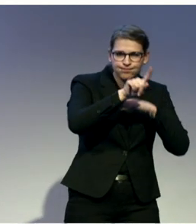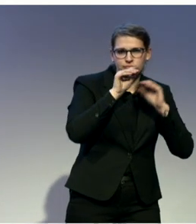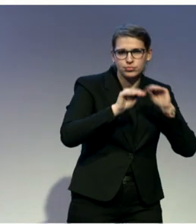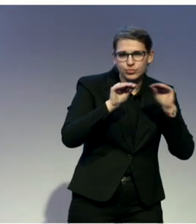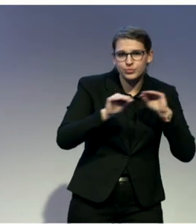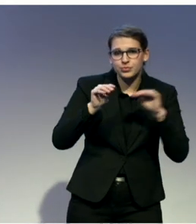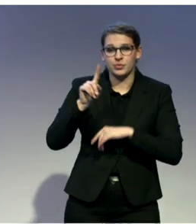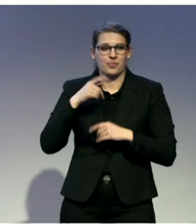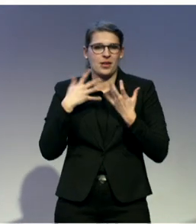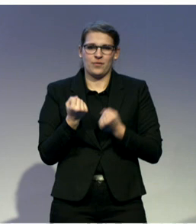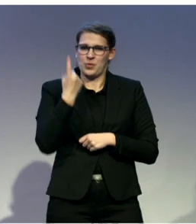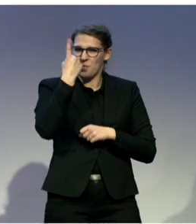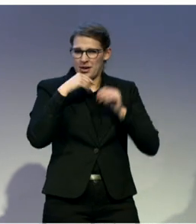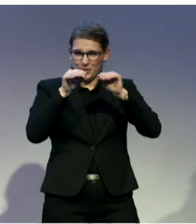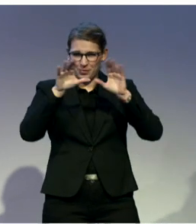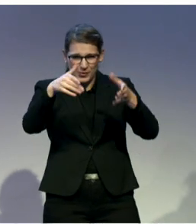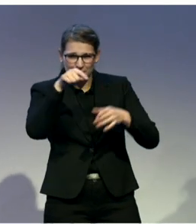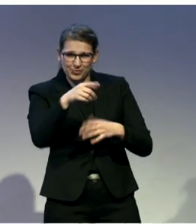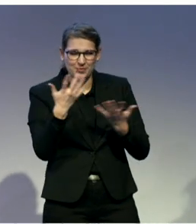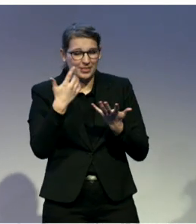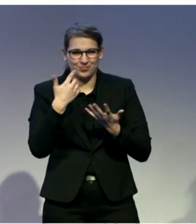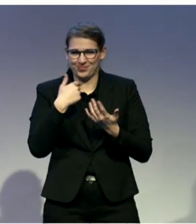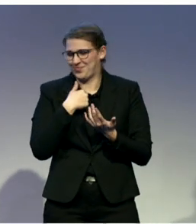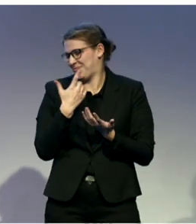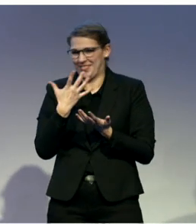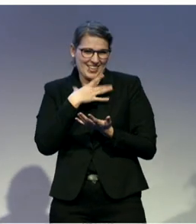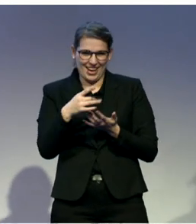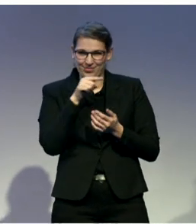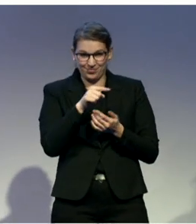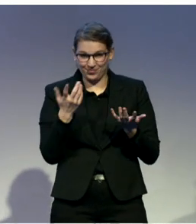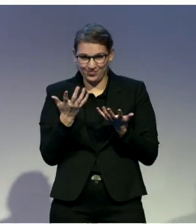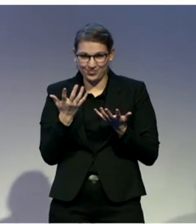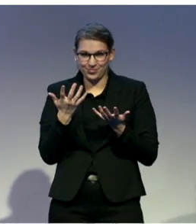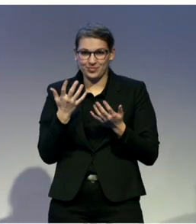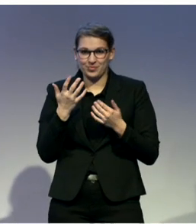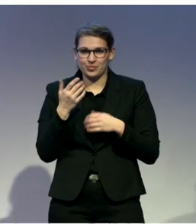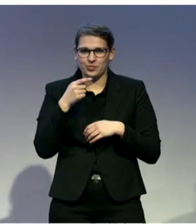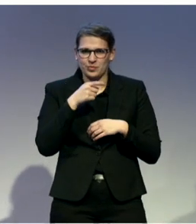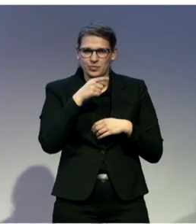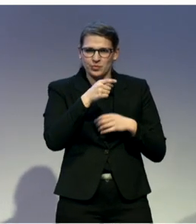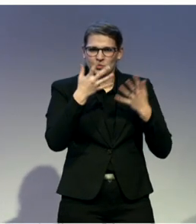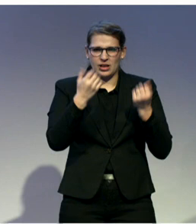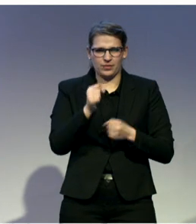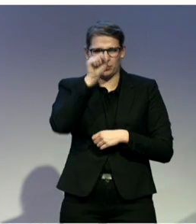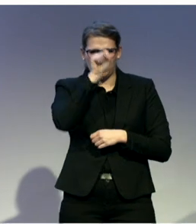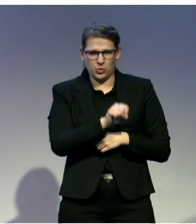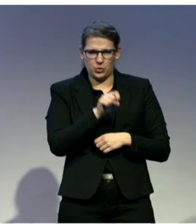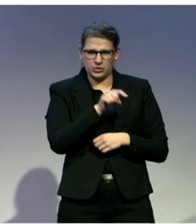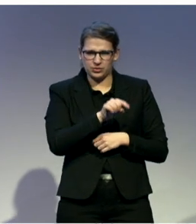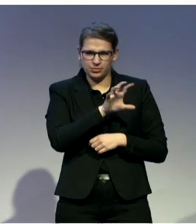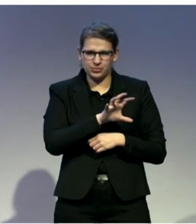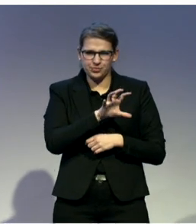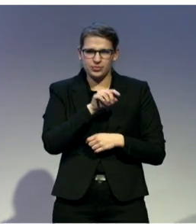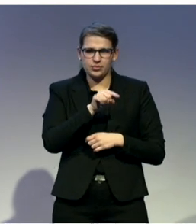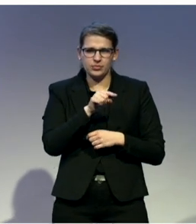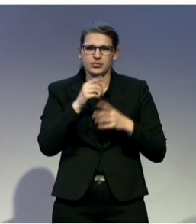Eilat is one of our southern cities, a great tourism and tourist attraction place, and we